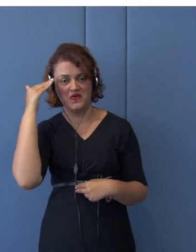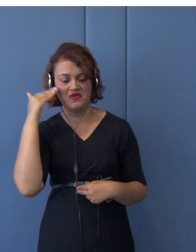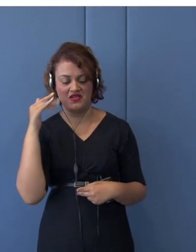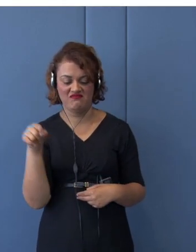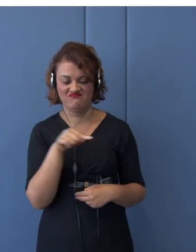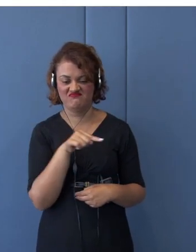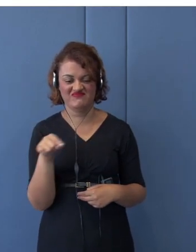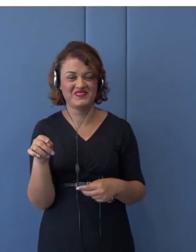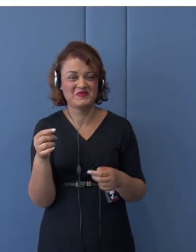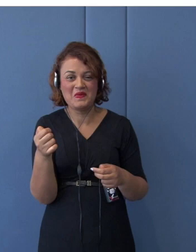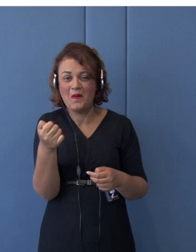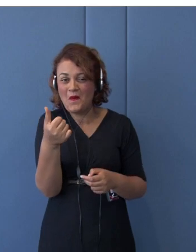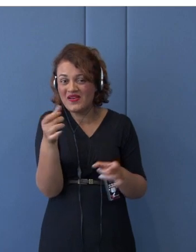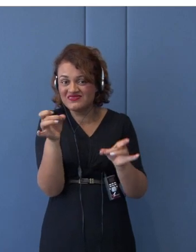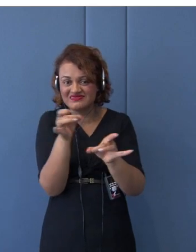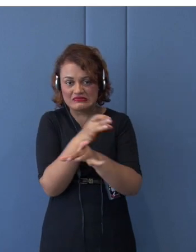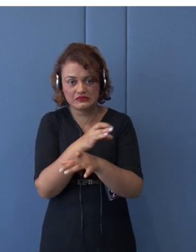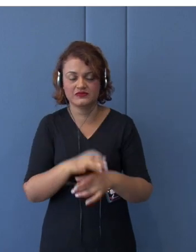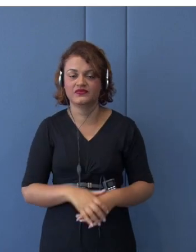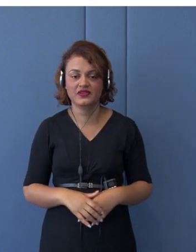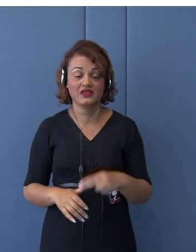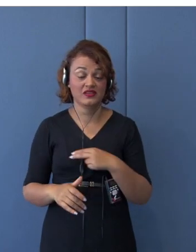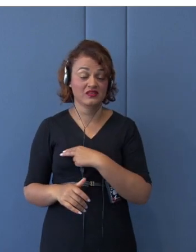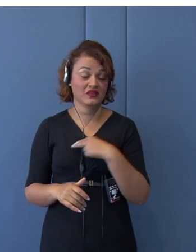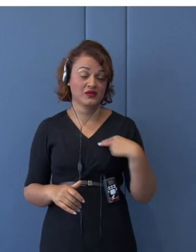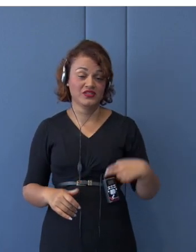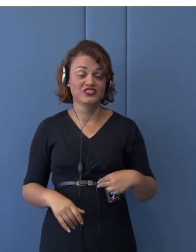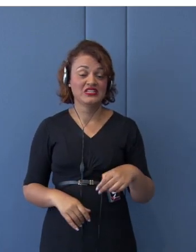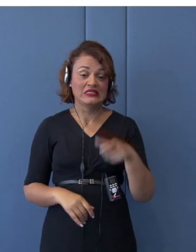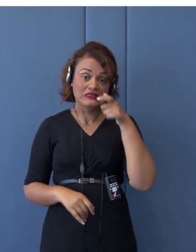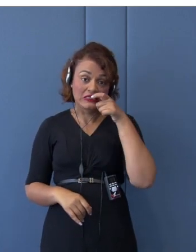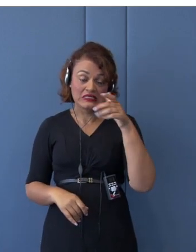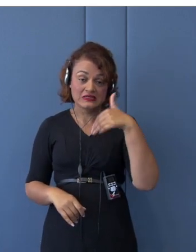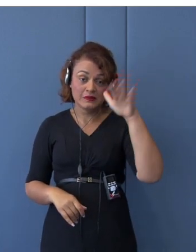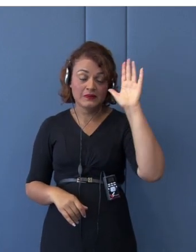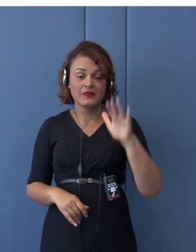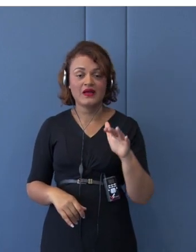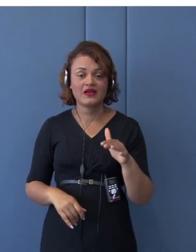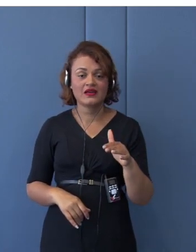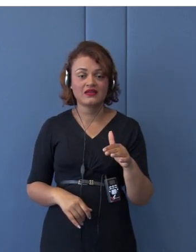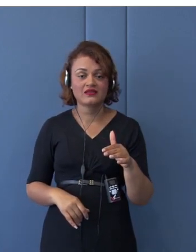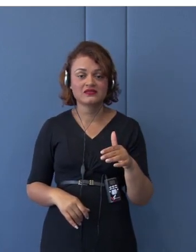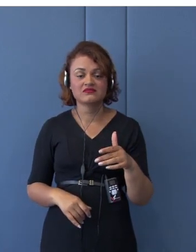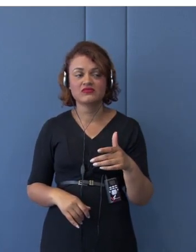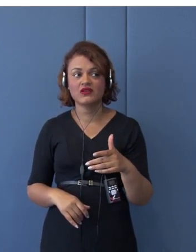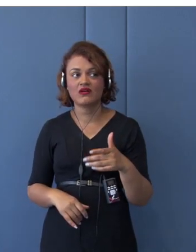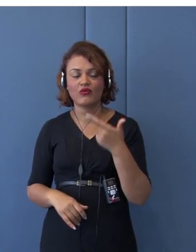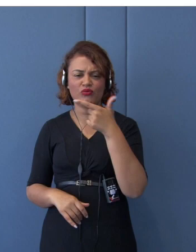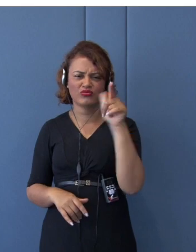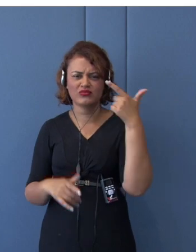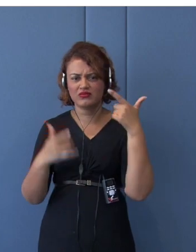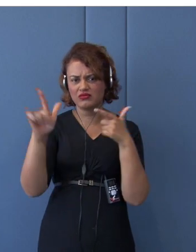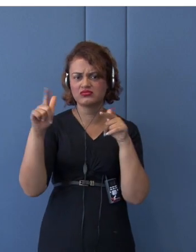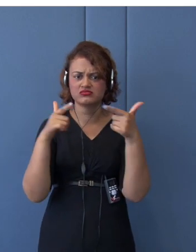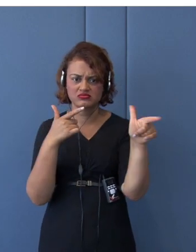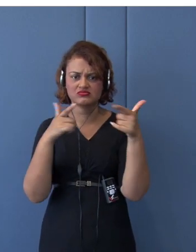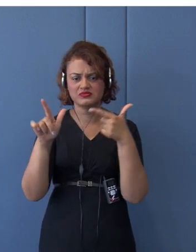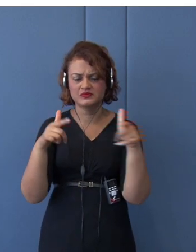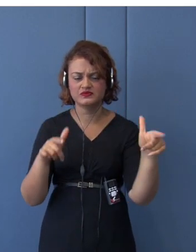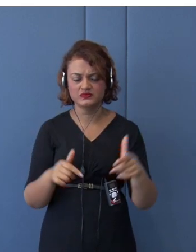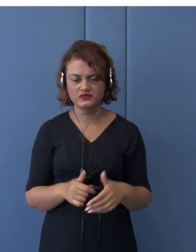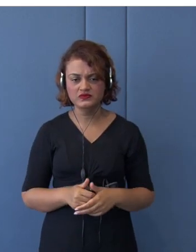now China is more interested in belt and road initiatives and also more strength on the China's